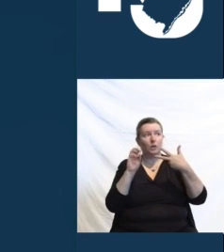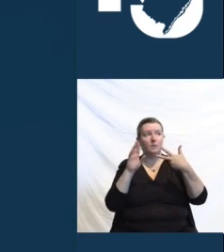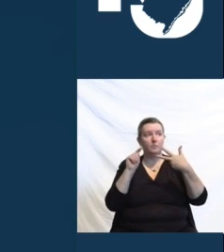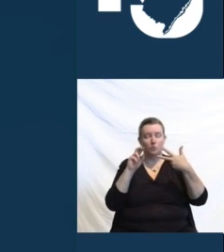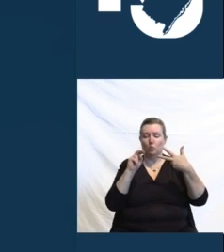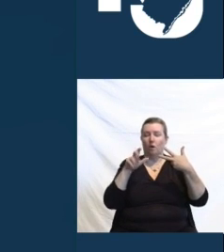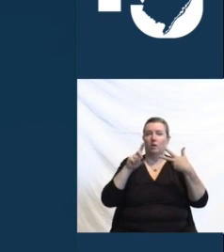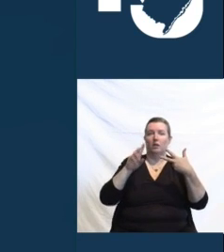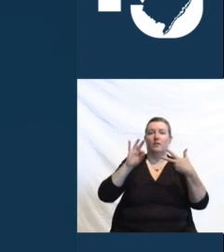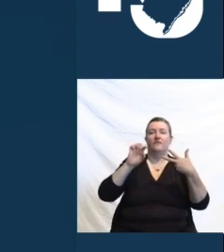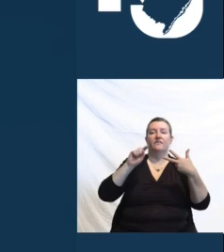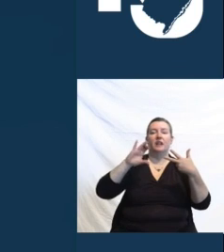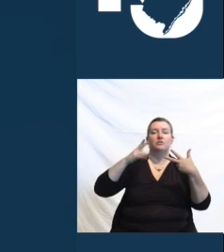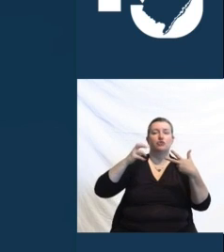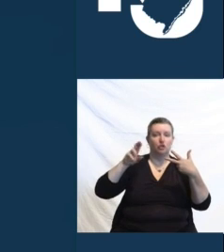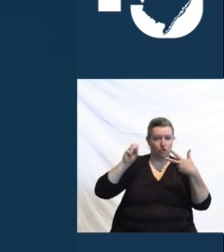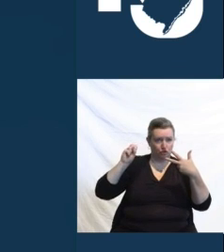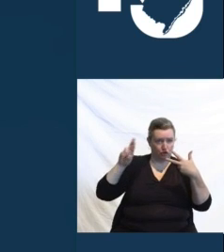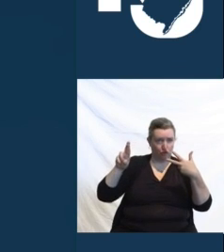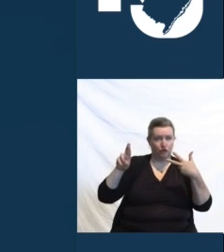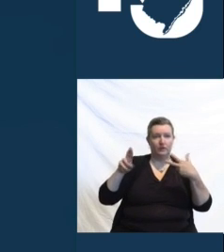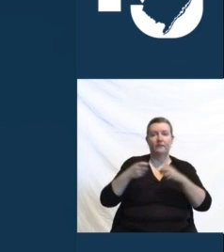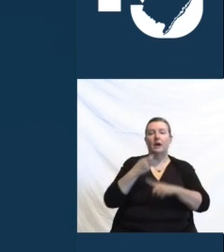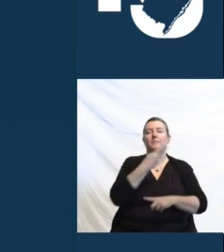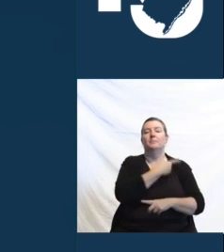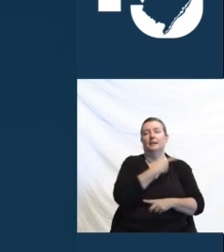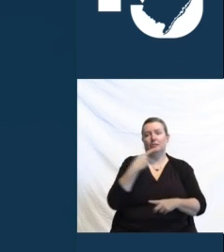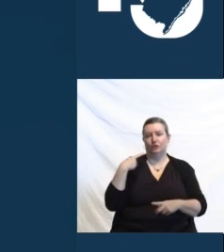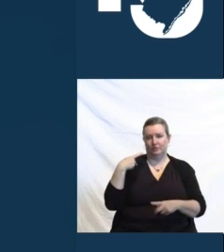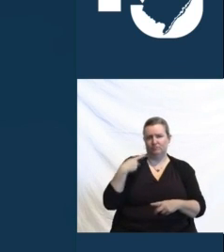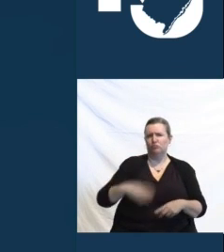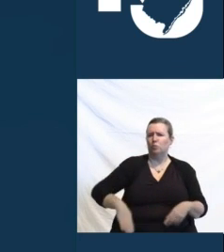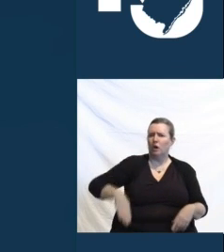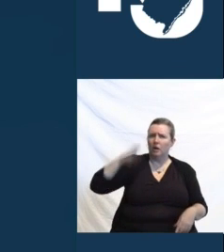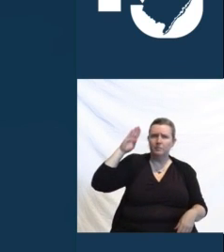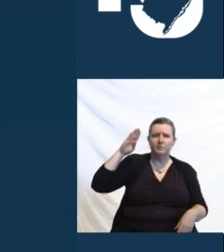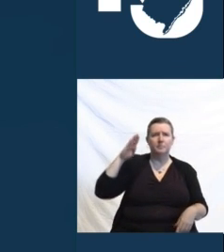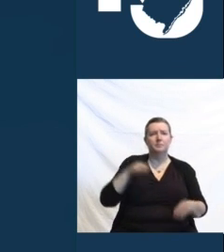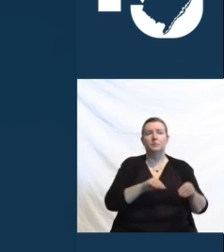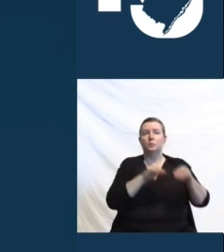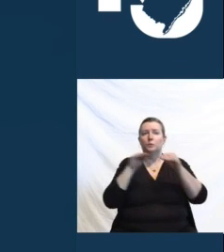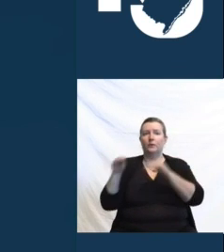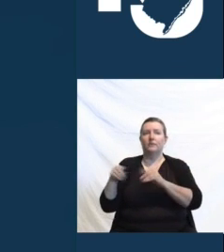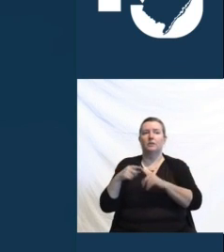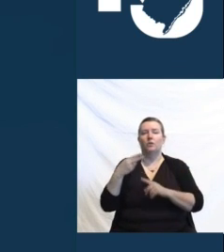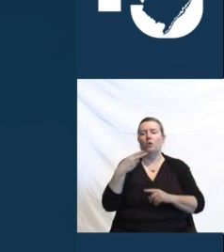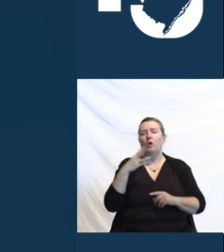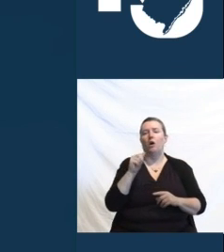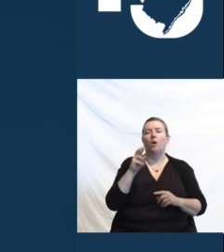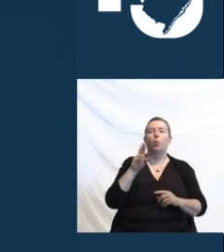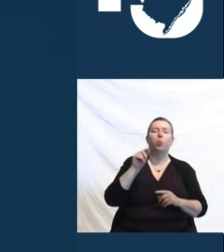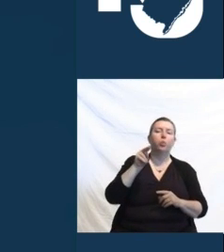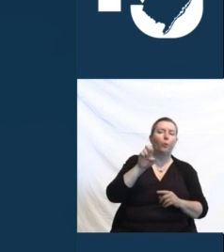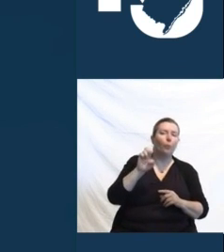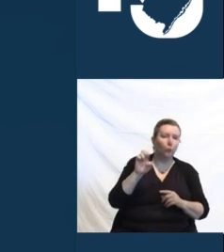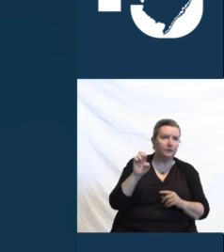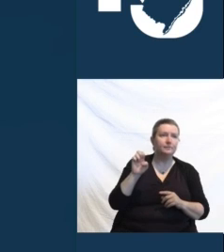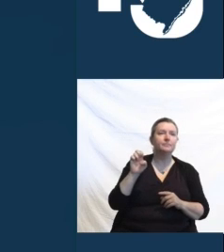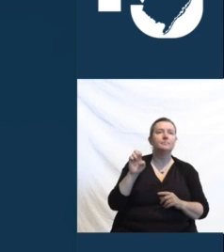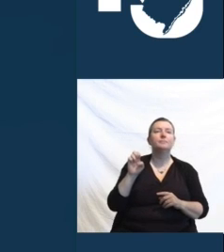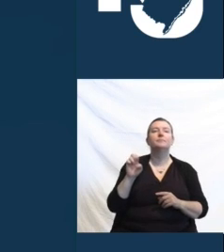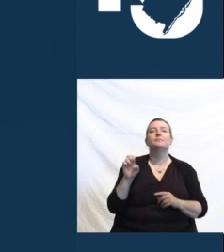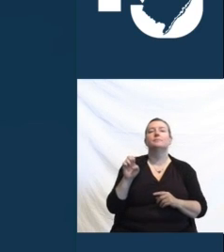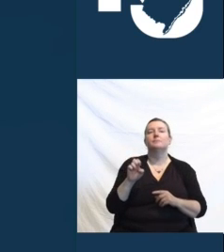native and Hawthorne resident Ronald Fletcher, Sr. Ronald served in the U.S. Navy and then